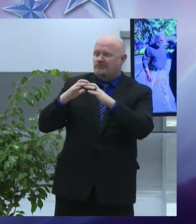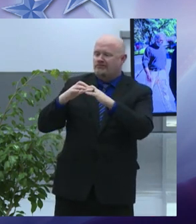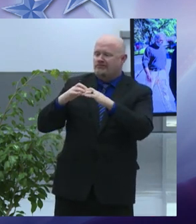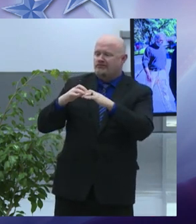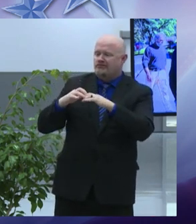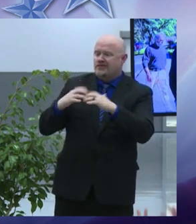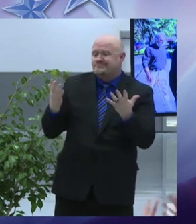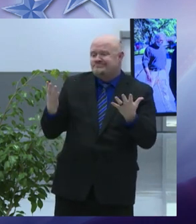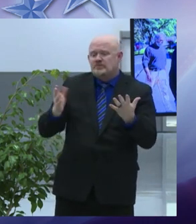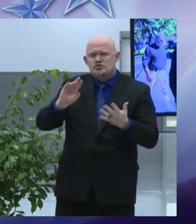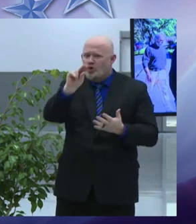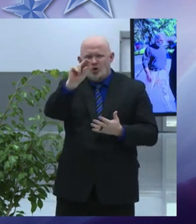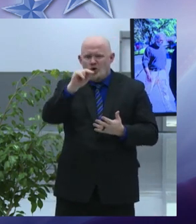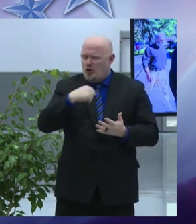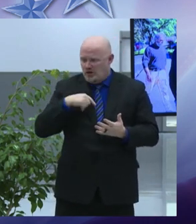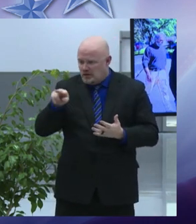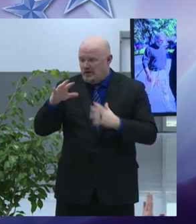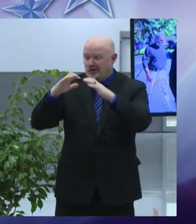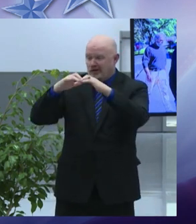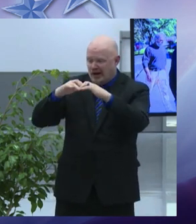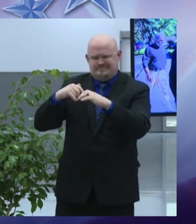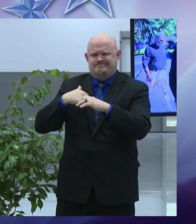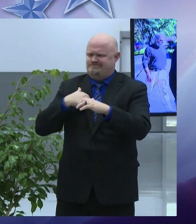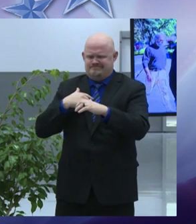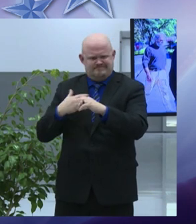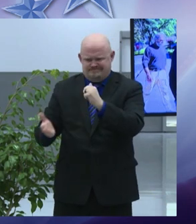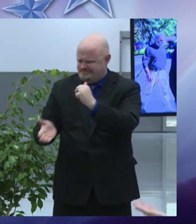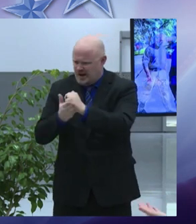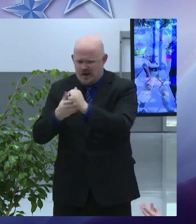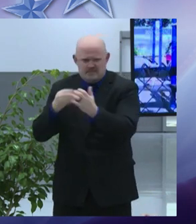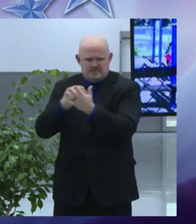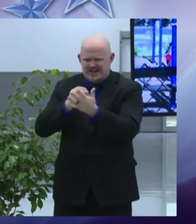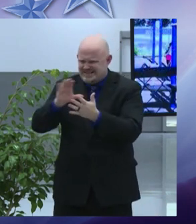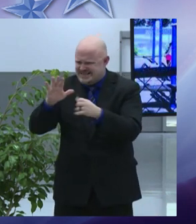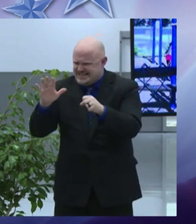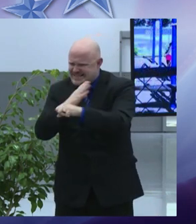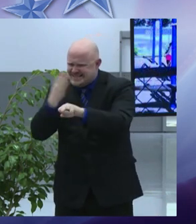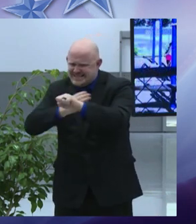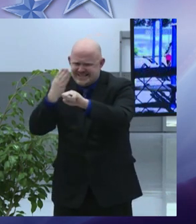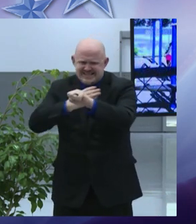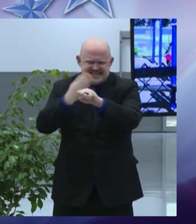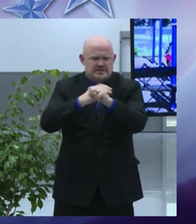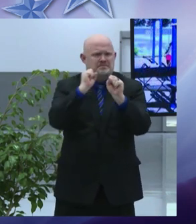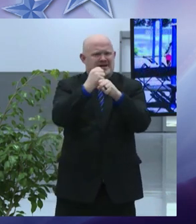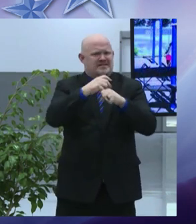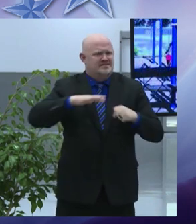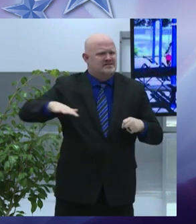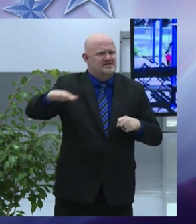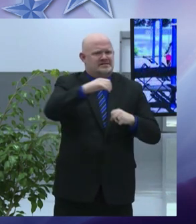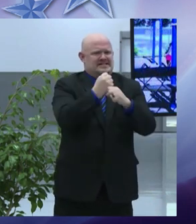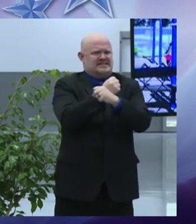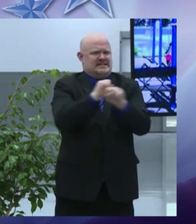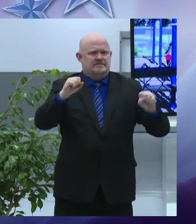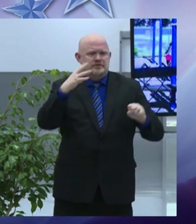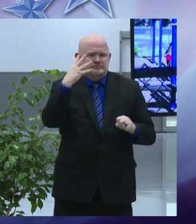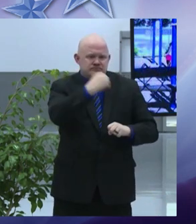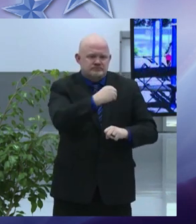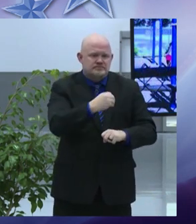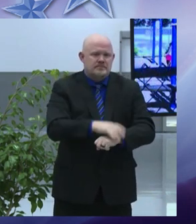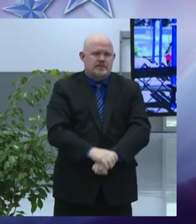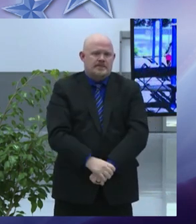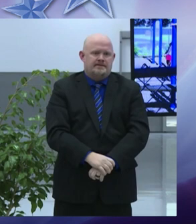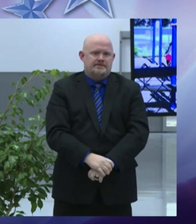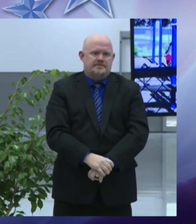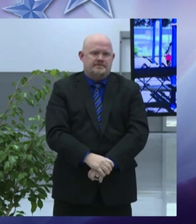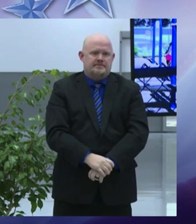neighborhoods and finally we will repay a long overdue debt to a neighborhood that is given far more than it has